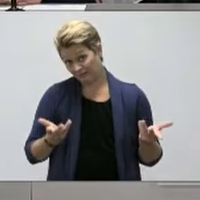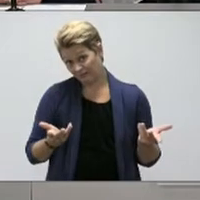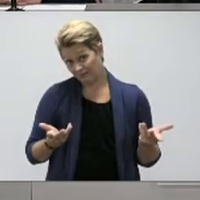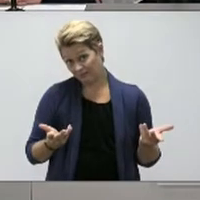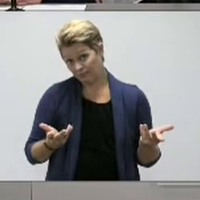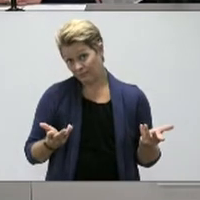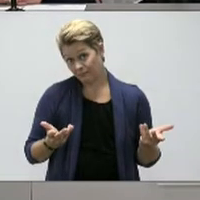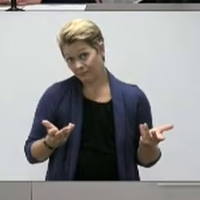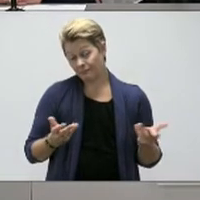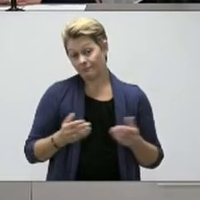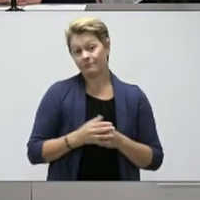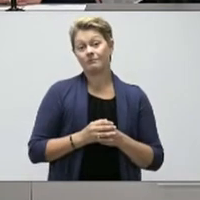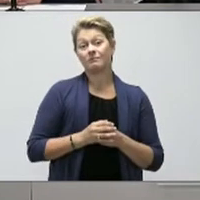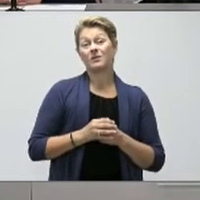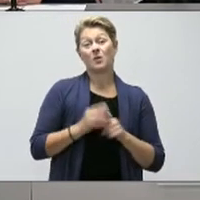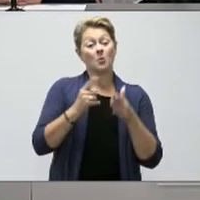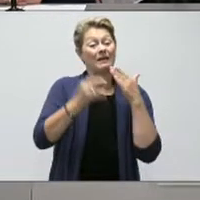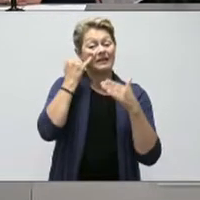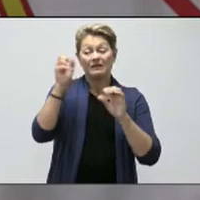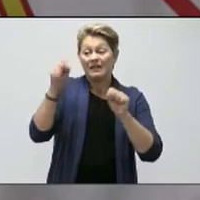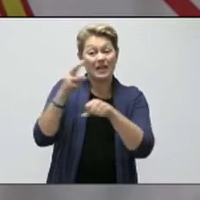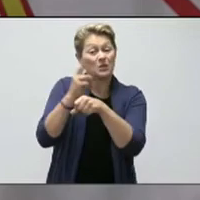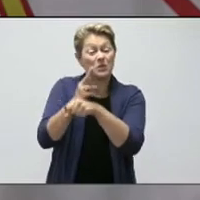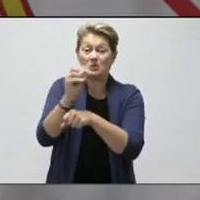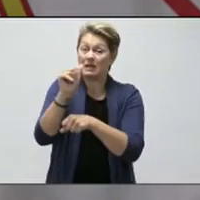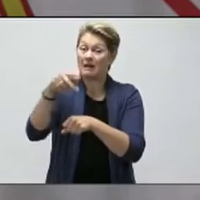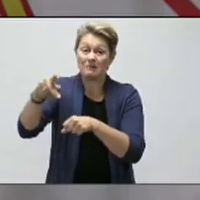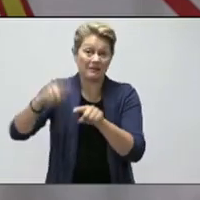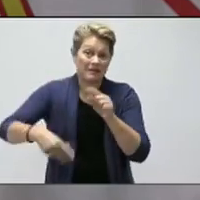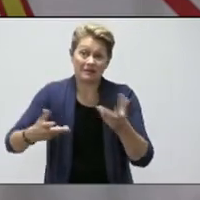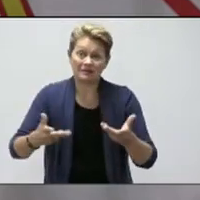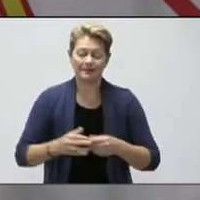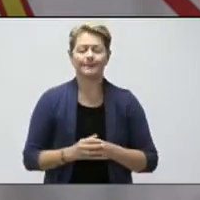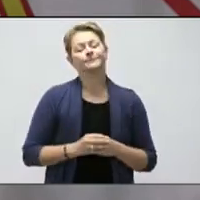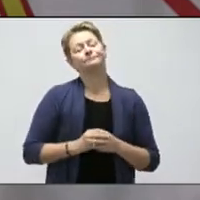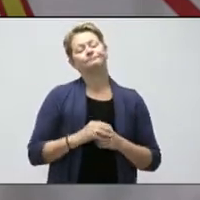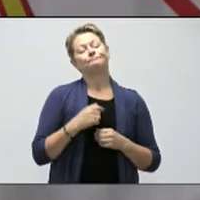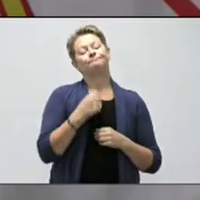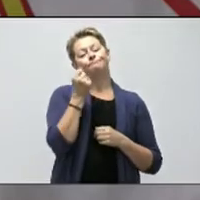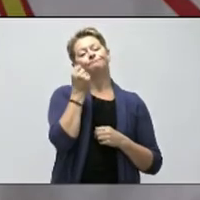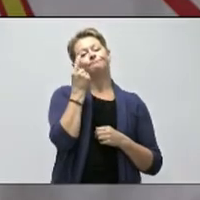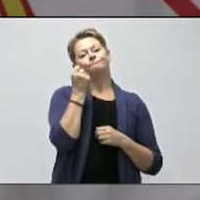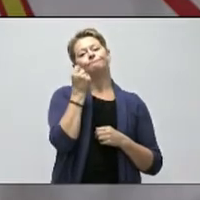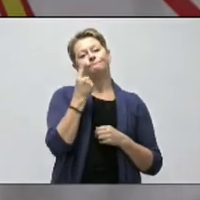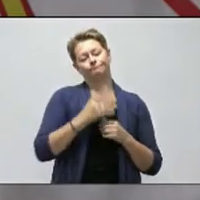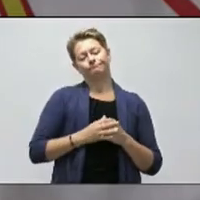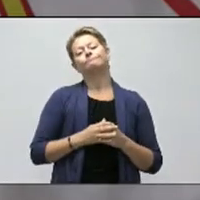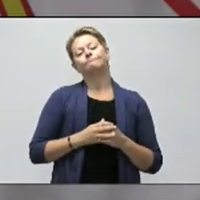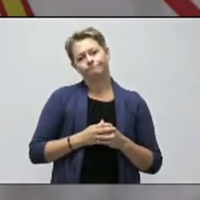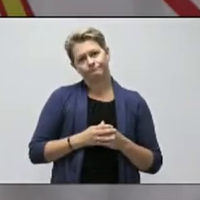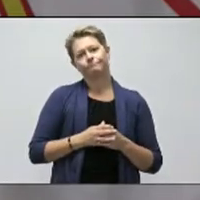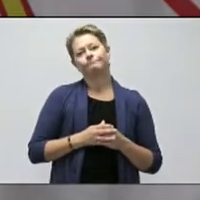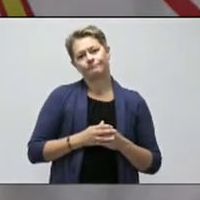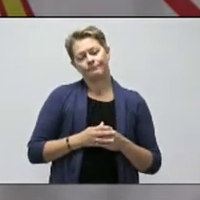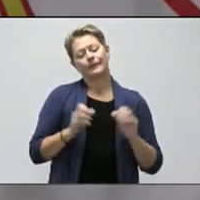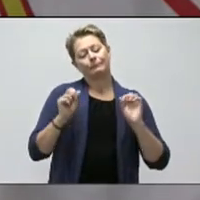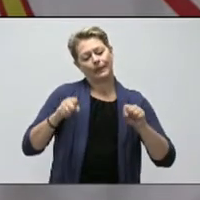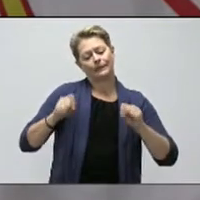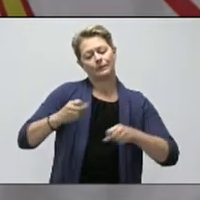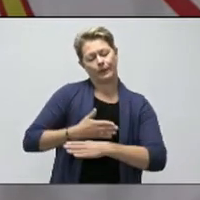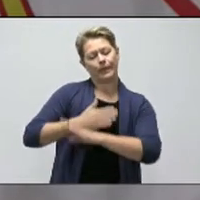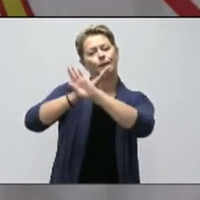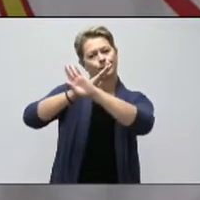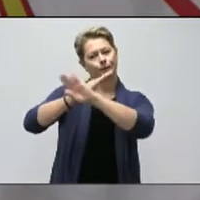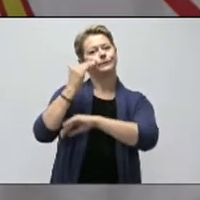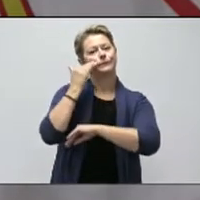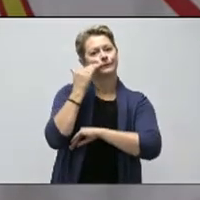who just can't access the app? Yes, so we certainly do recognize that there can be potential barriers, and we